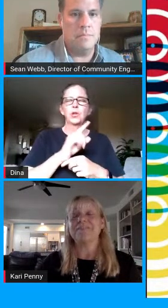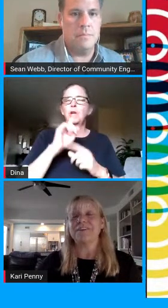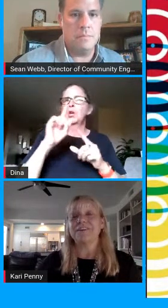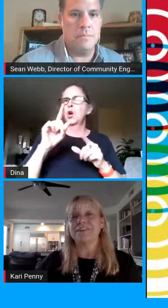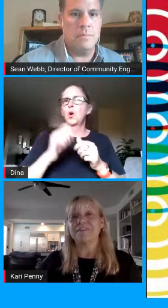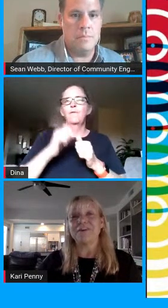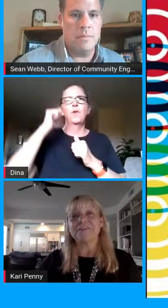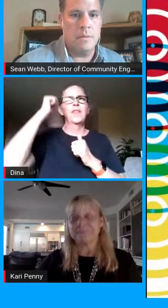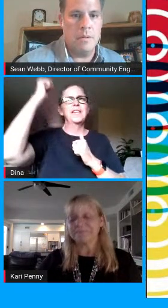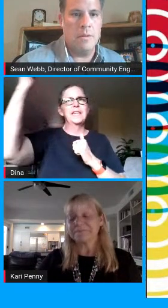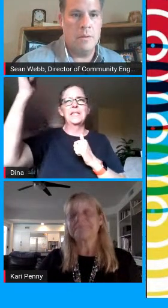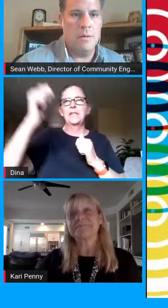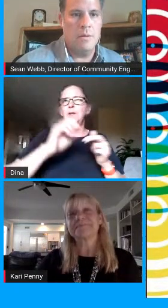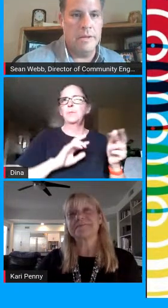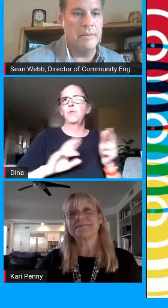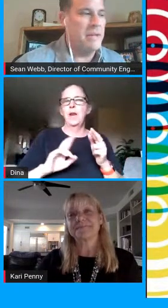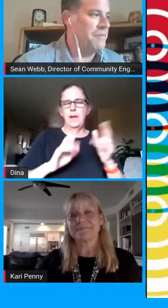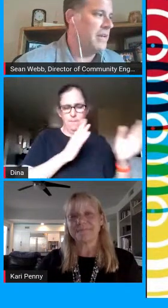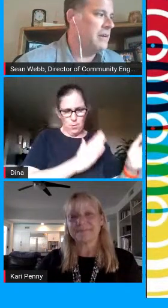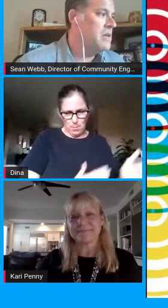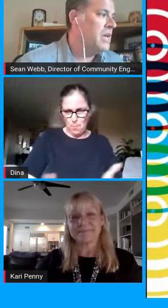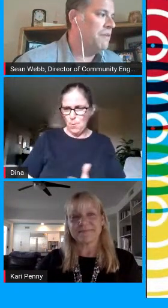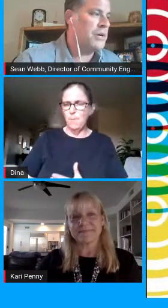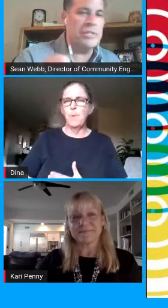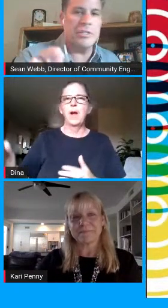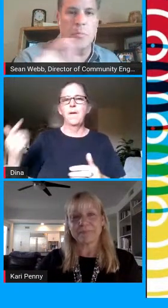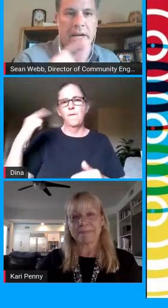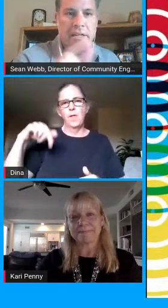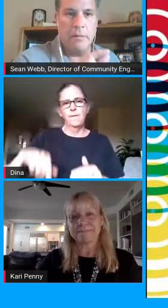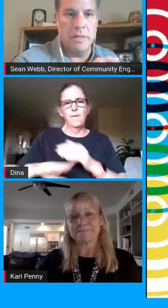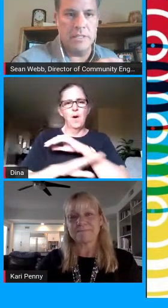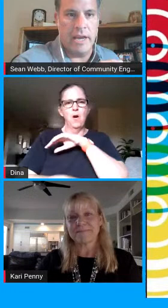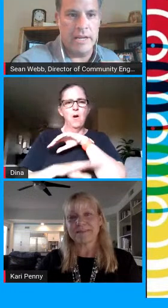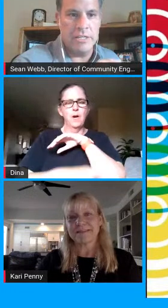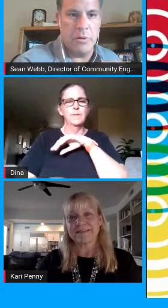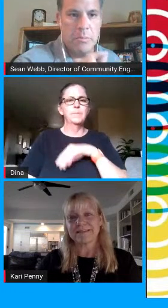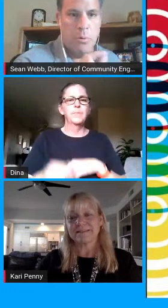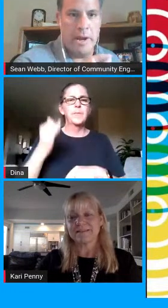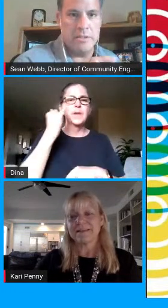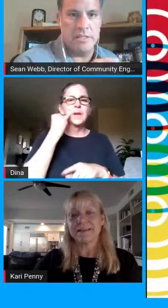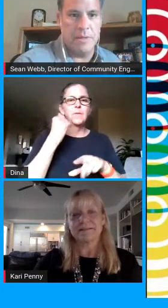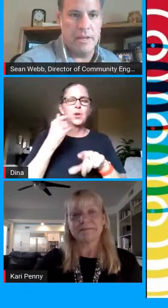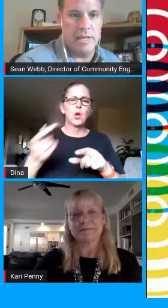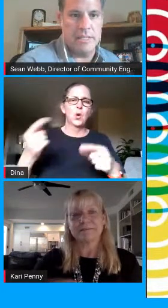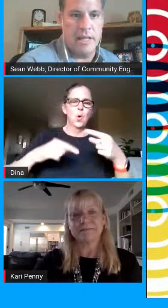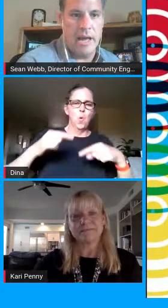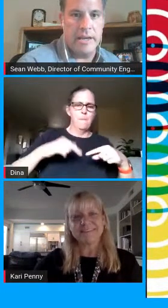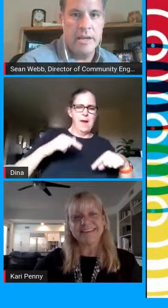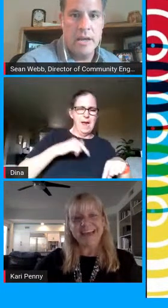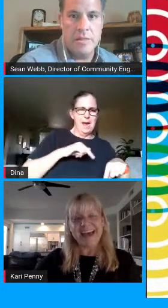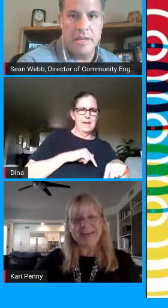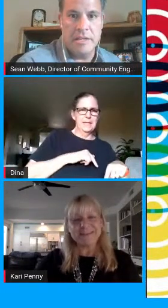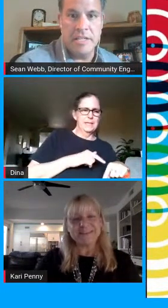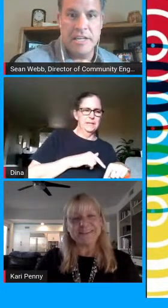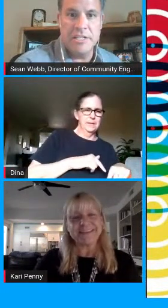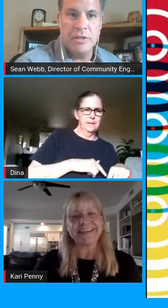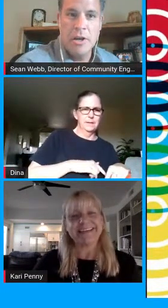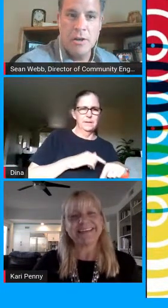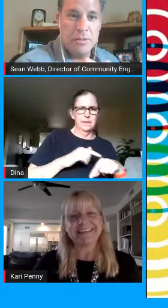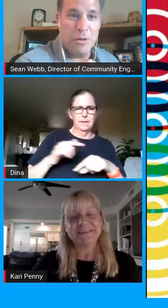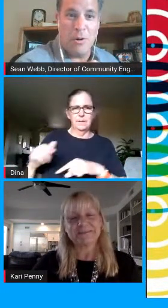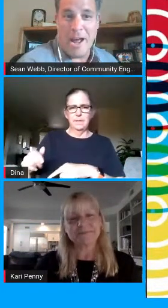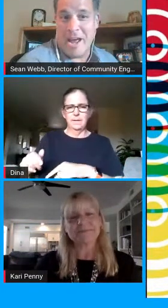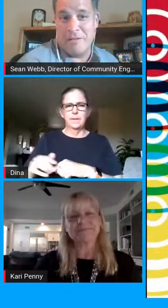and being prepared for the fall yeah definitely and if you could just go back to that one slide i just want to point out something on that slide yeah absolutely